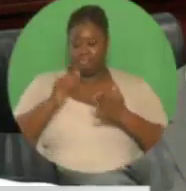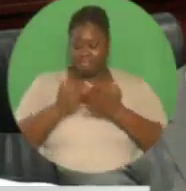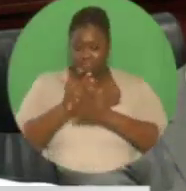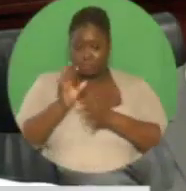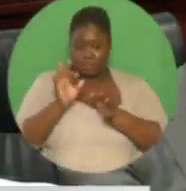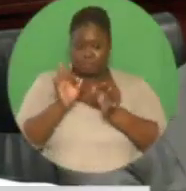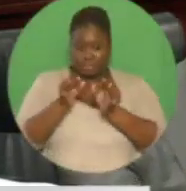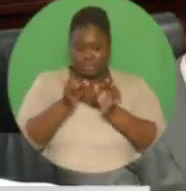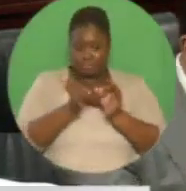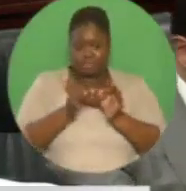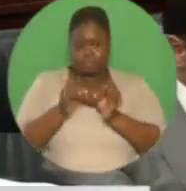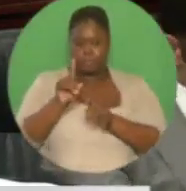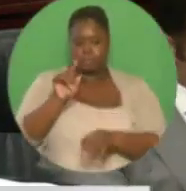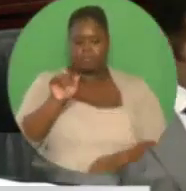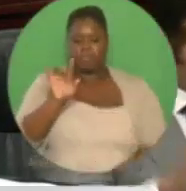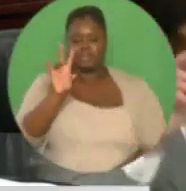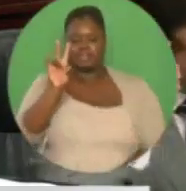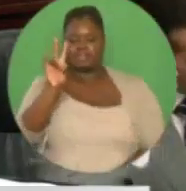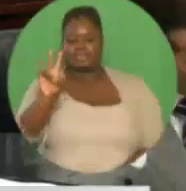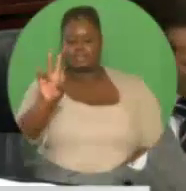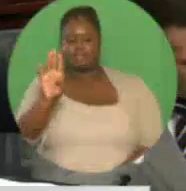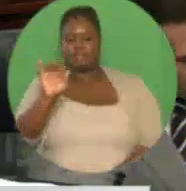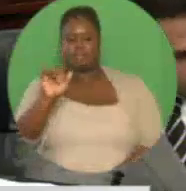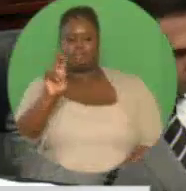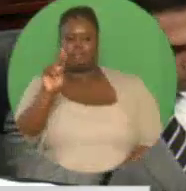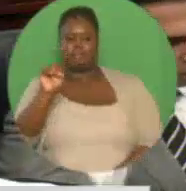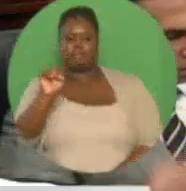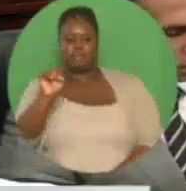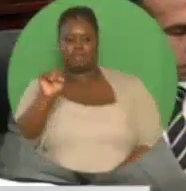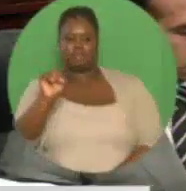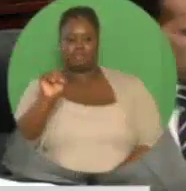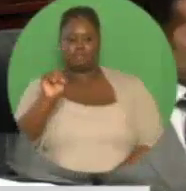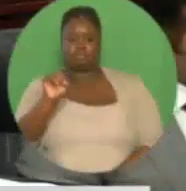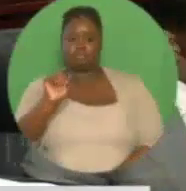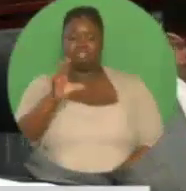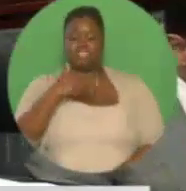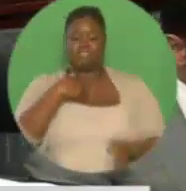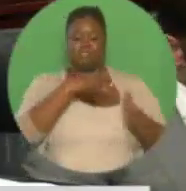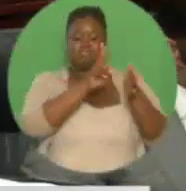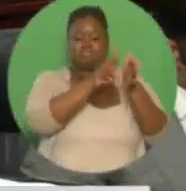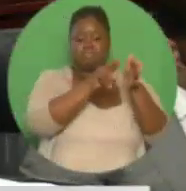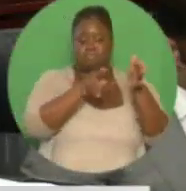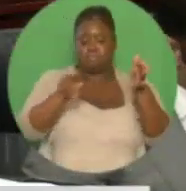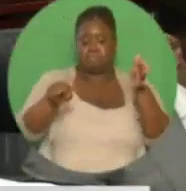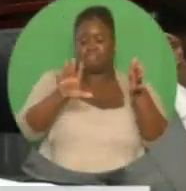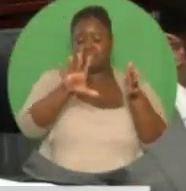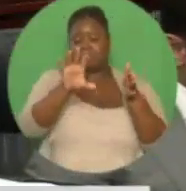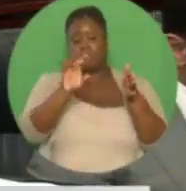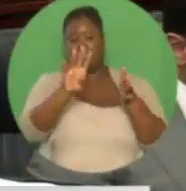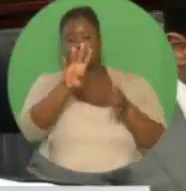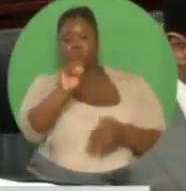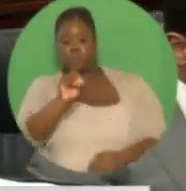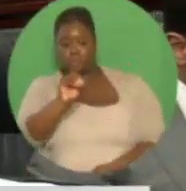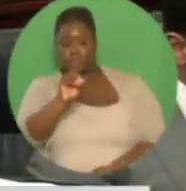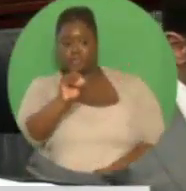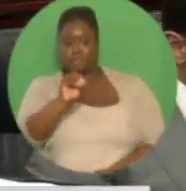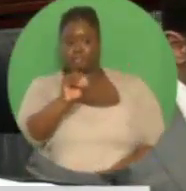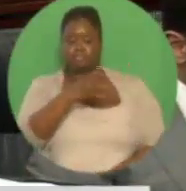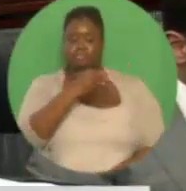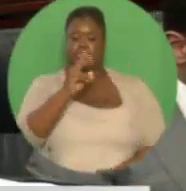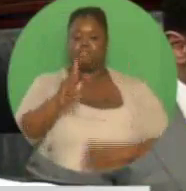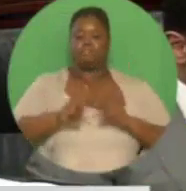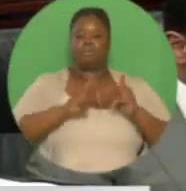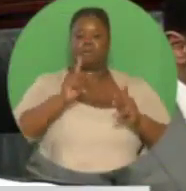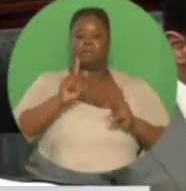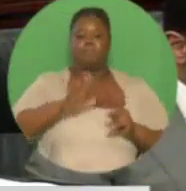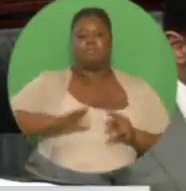Upon completion, it will provide 540 beds and substantial clinical services for the citizens who